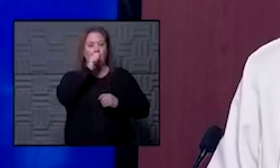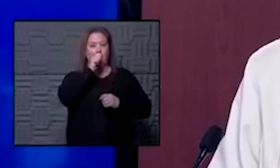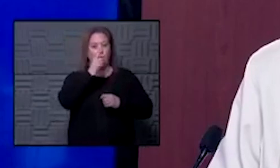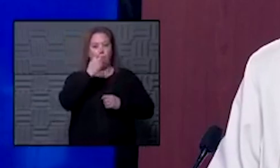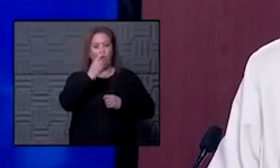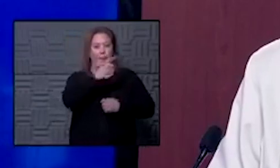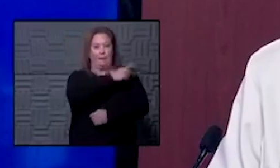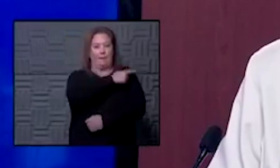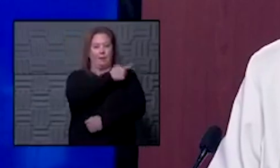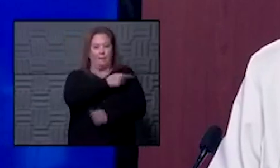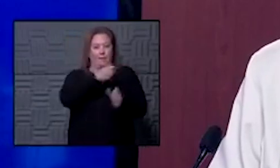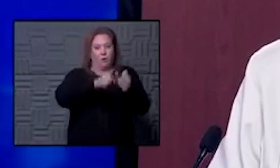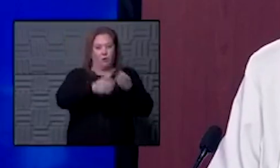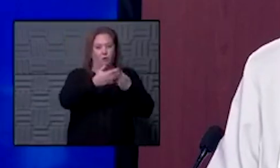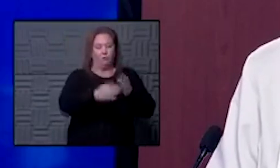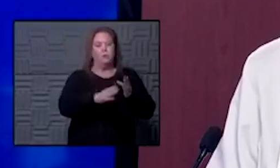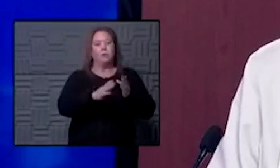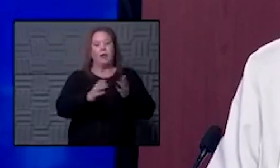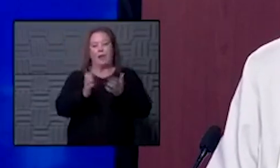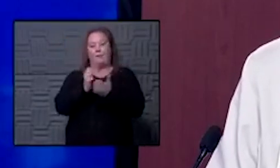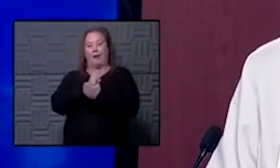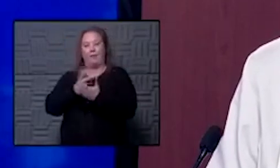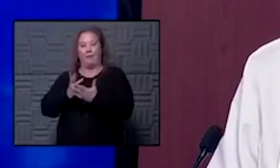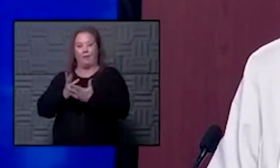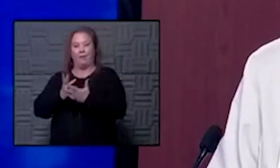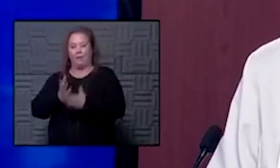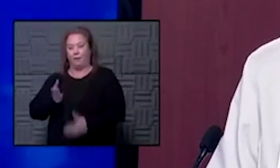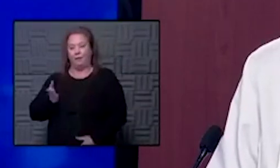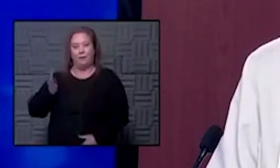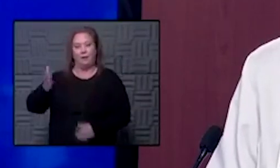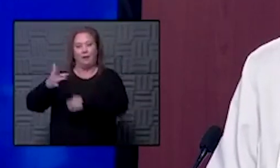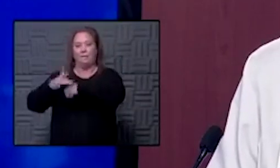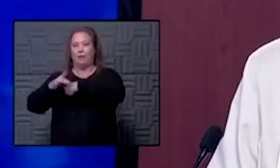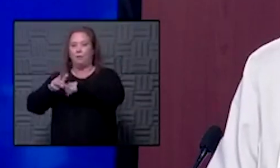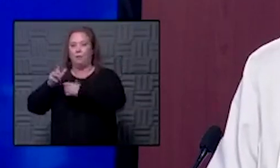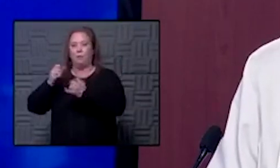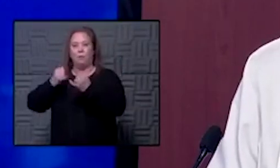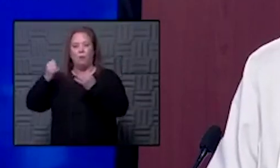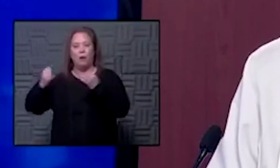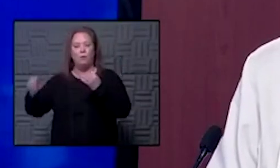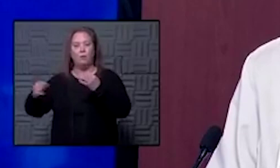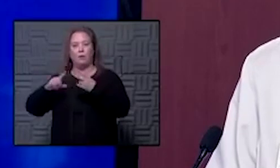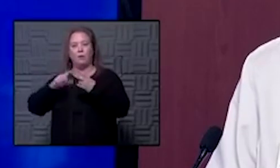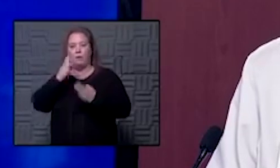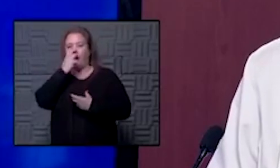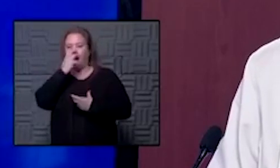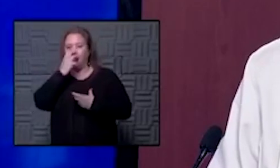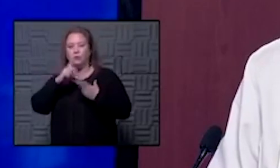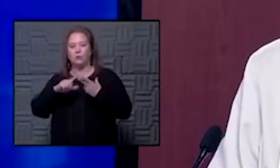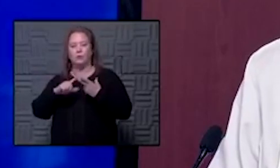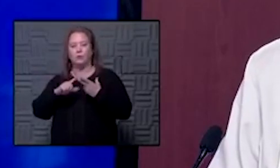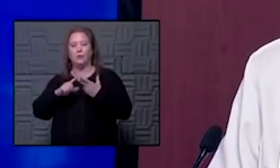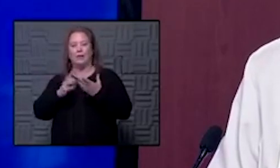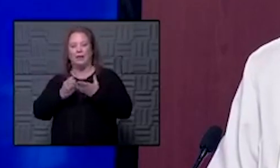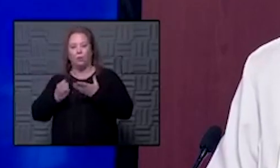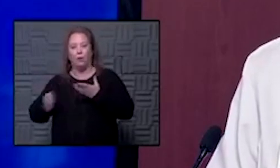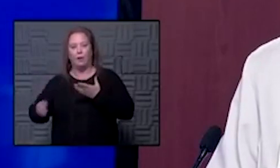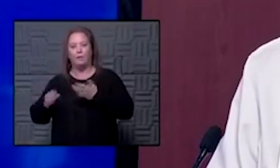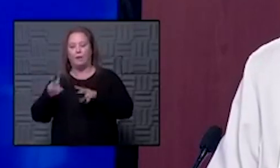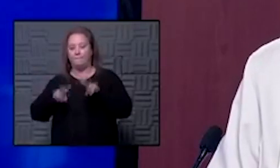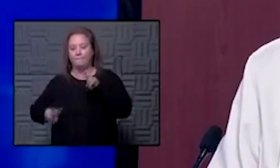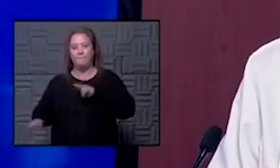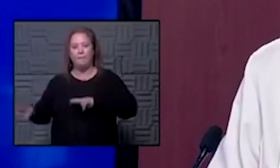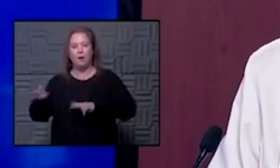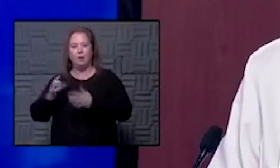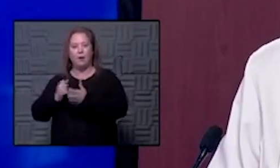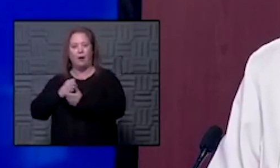one patient per hospital room to having everything necessary all of the wiring and oxygen supply lines and monitors